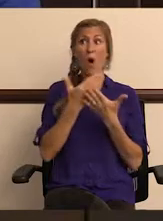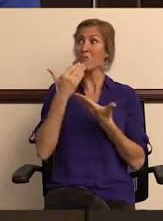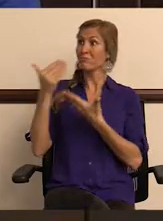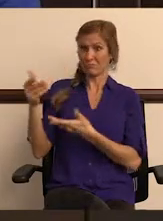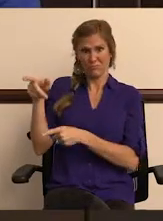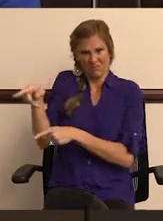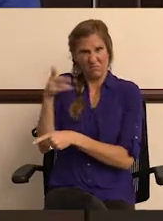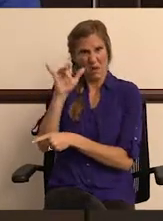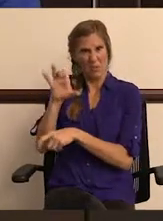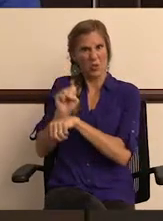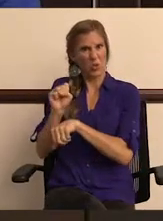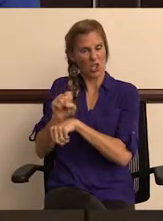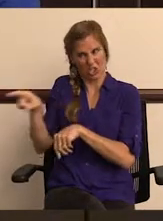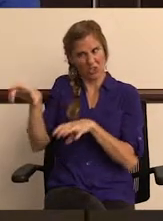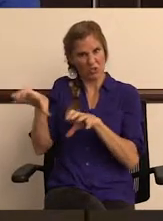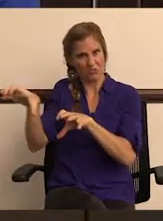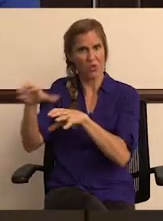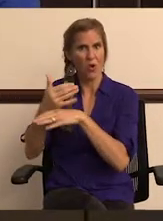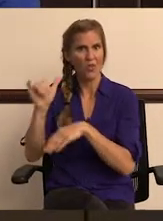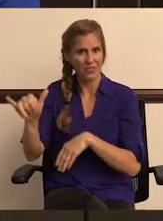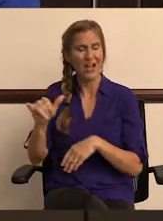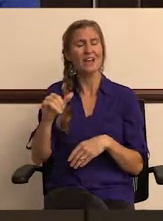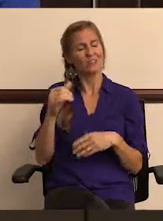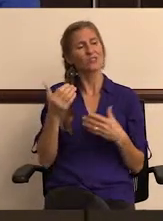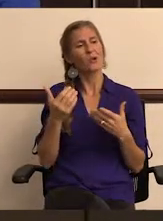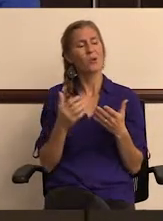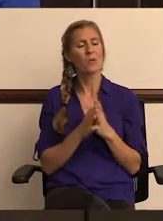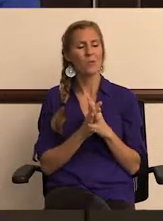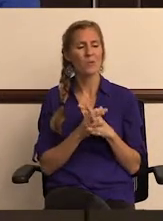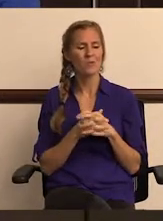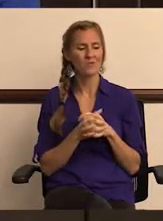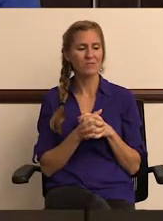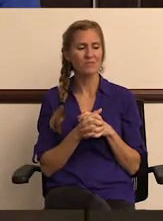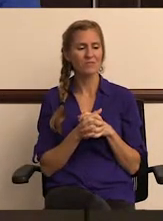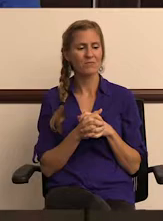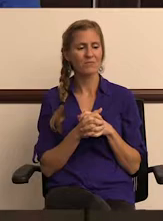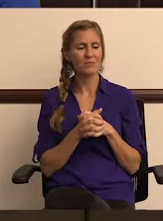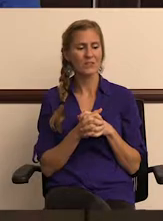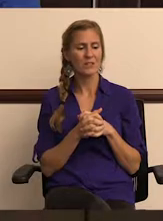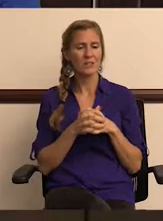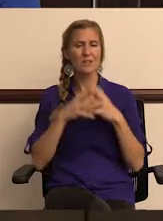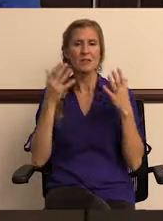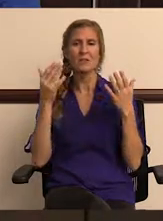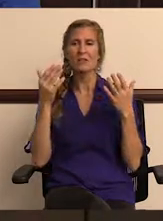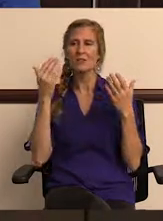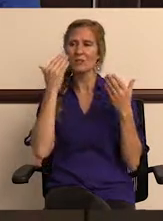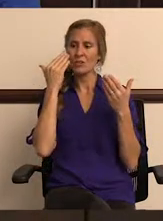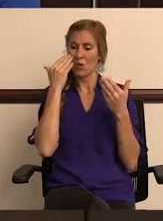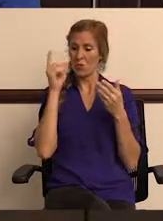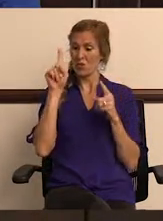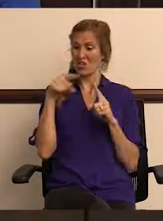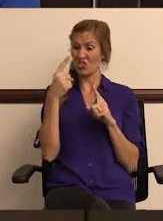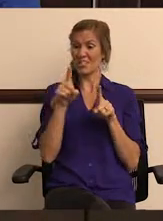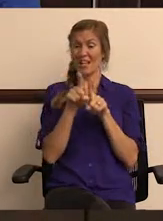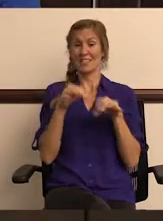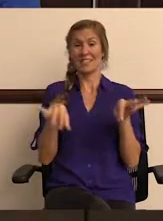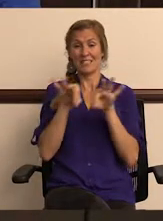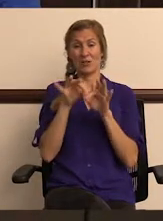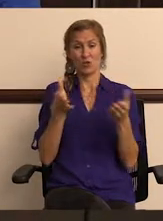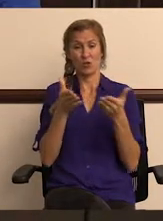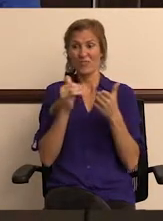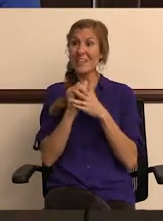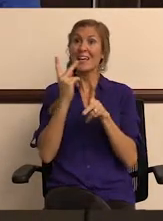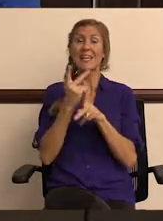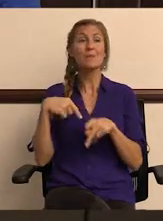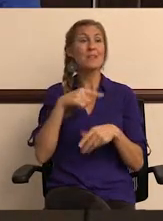And we don't, you know, pin a badge on it. It's not as glamorous at times as maybe, you know, some fire or other departments, but just